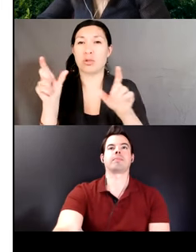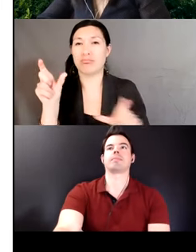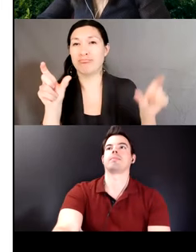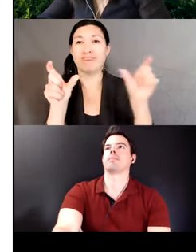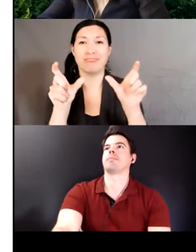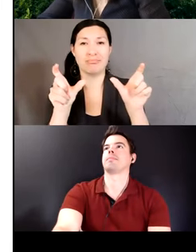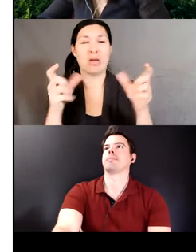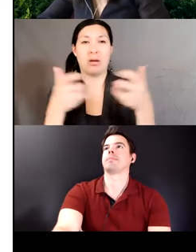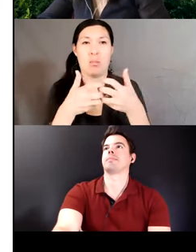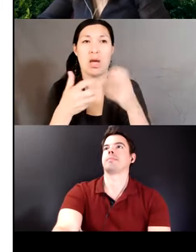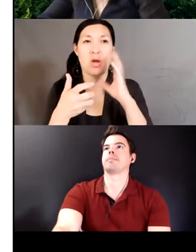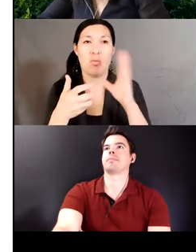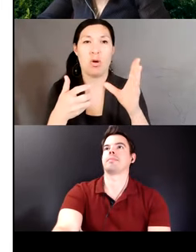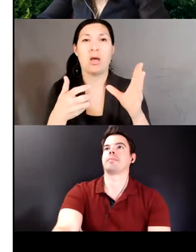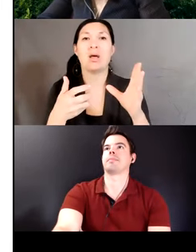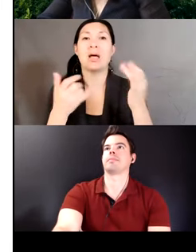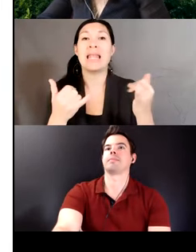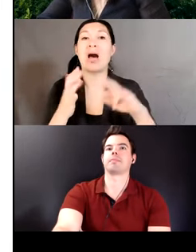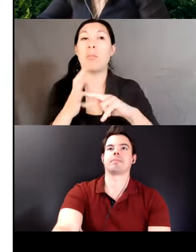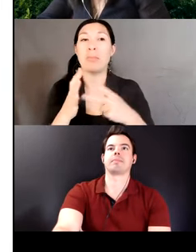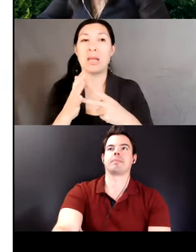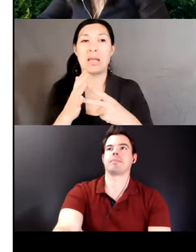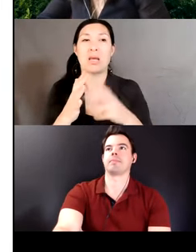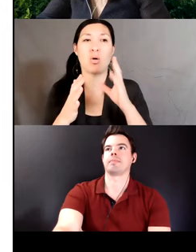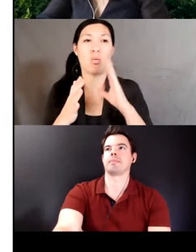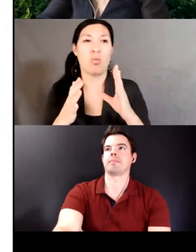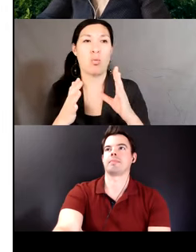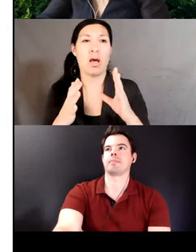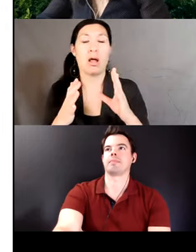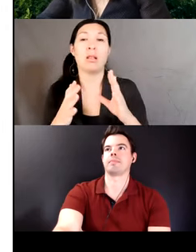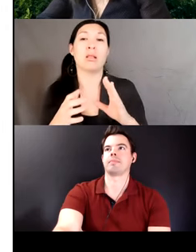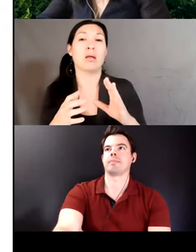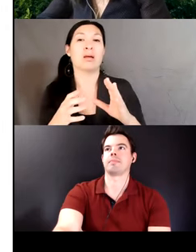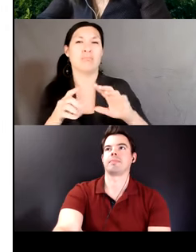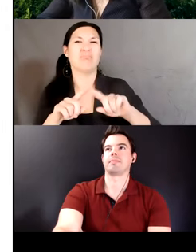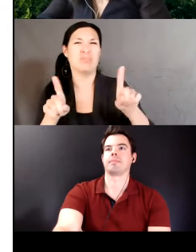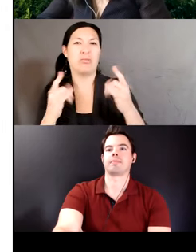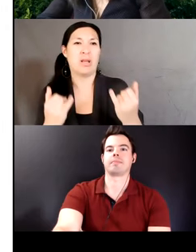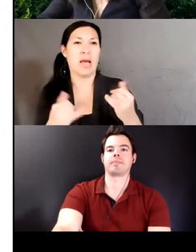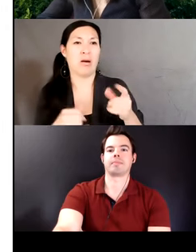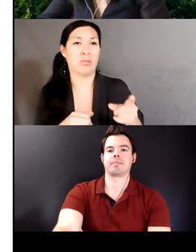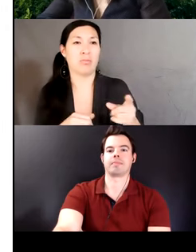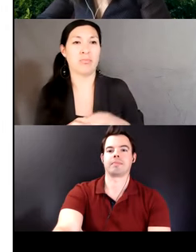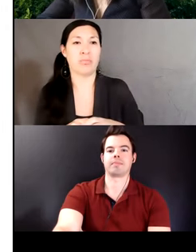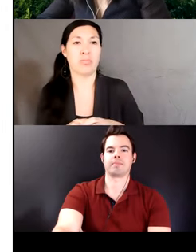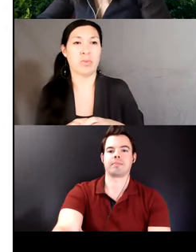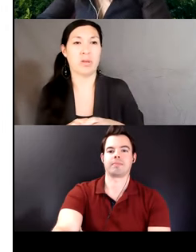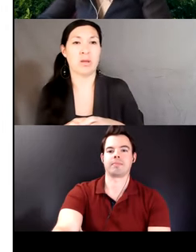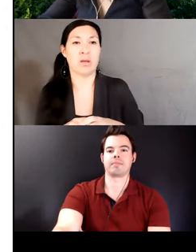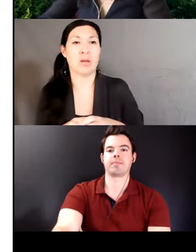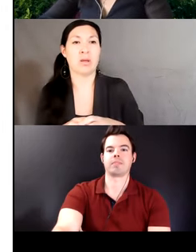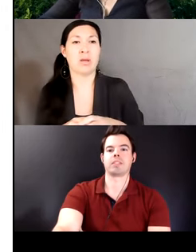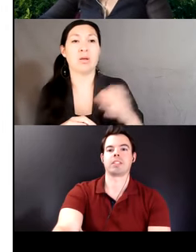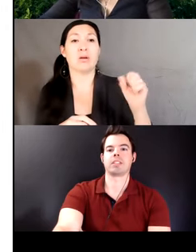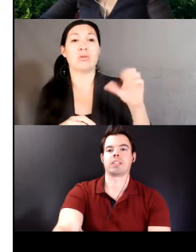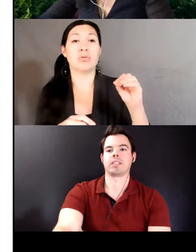semantics the meaning involves go from inside do the verb come back to original place as in